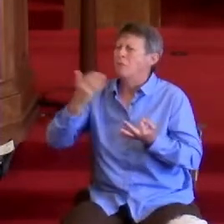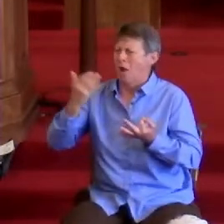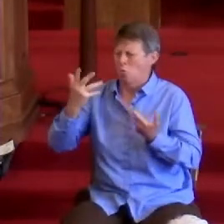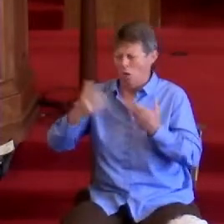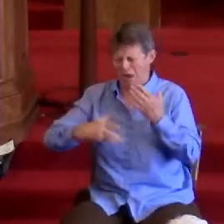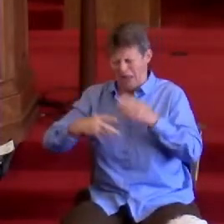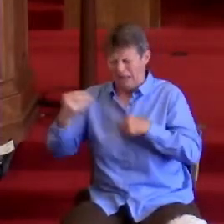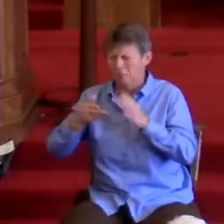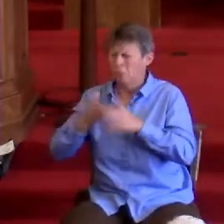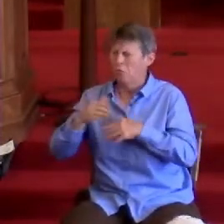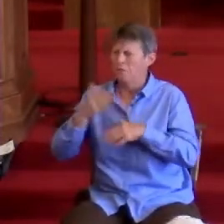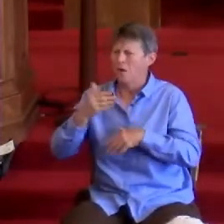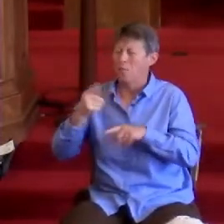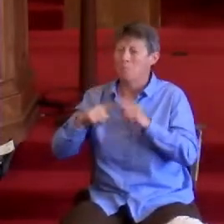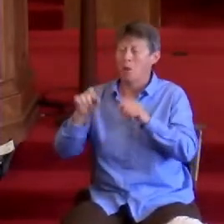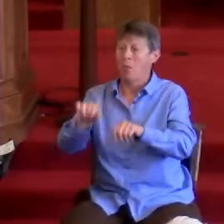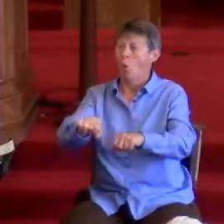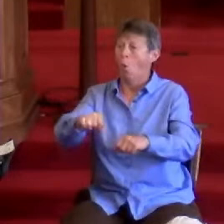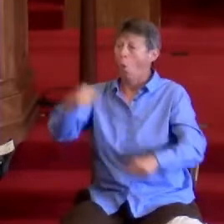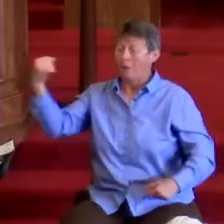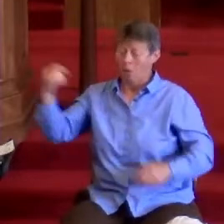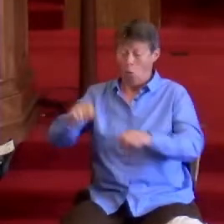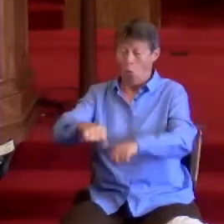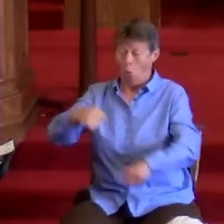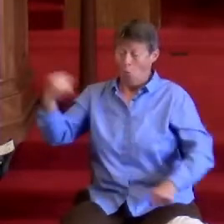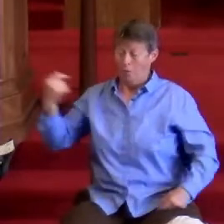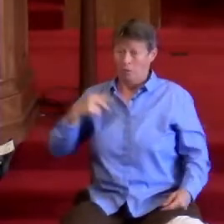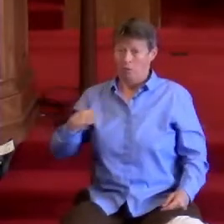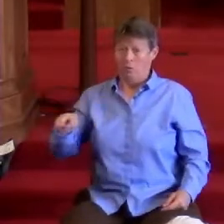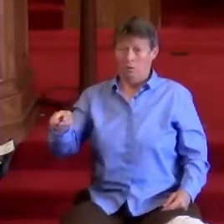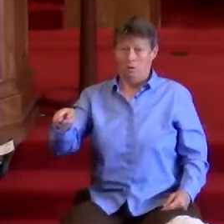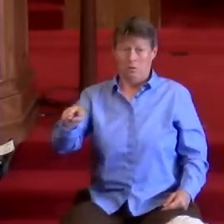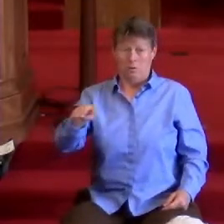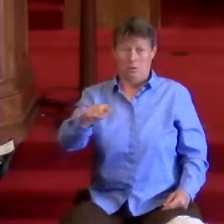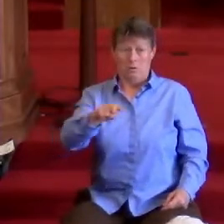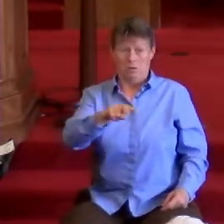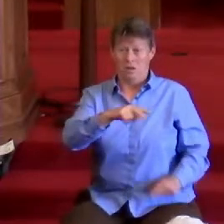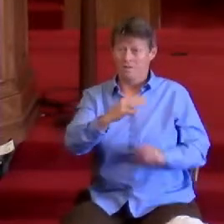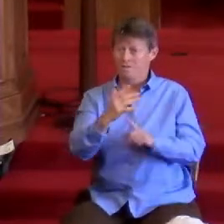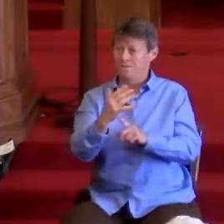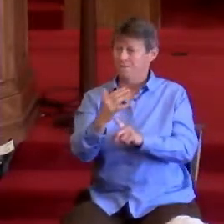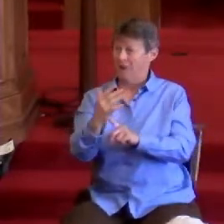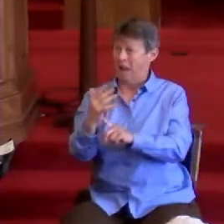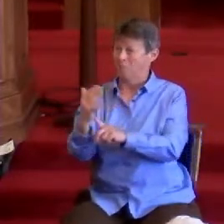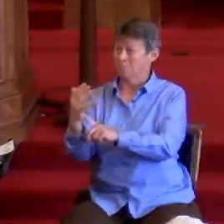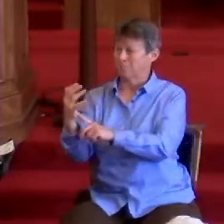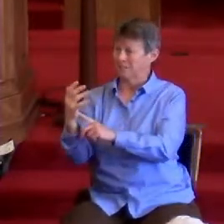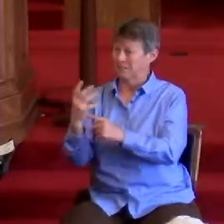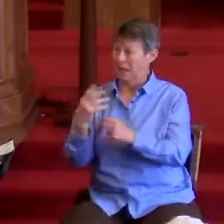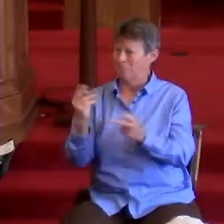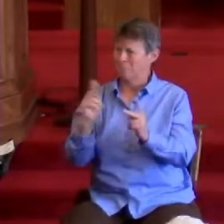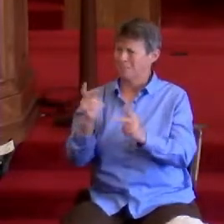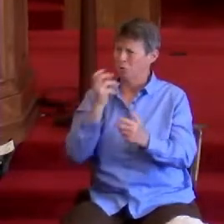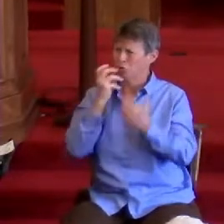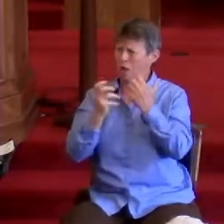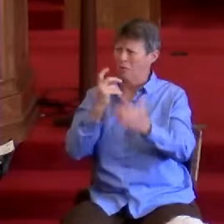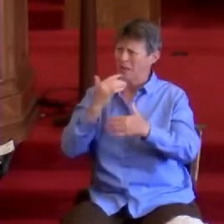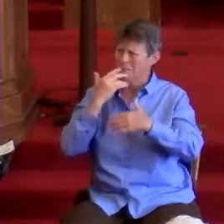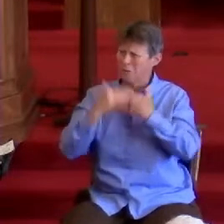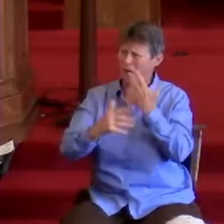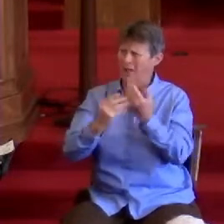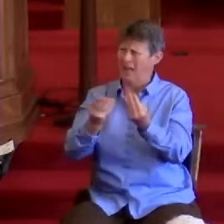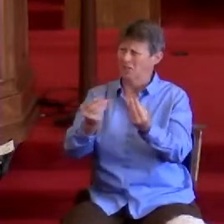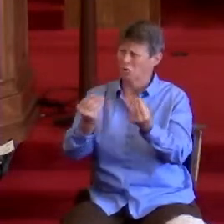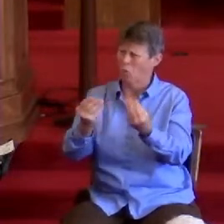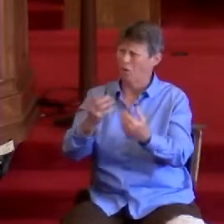door, she said, all I could see as far as I could see were flames and people chanting blood and soil, and